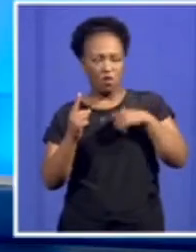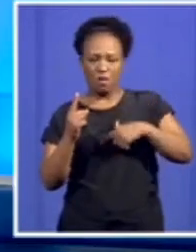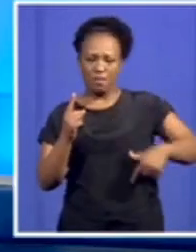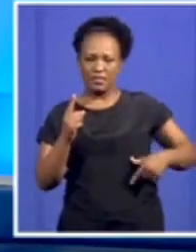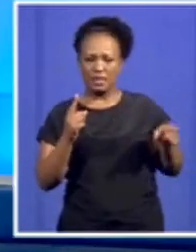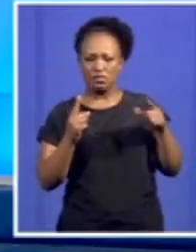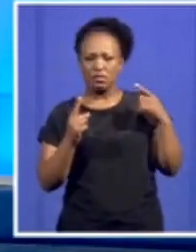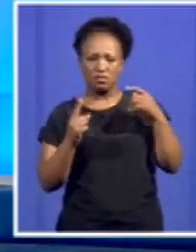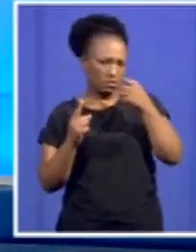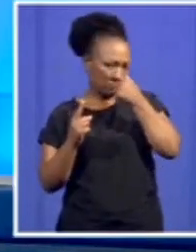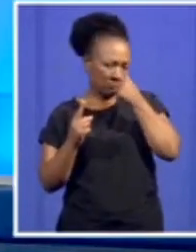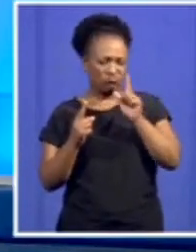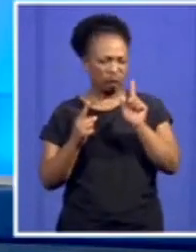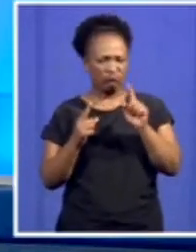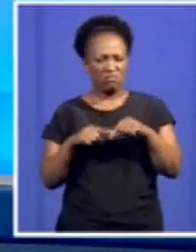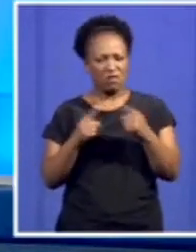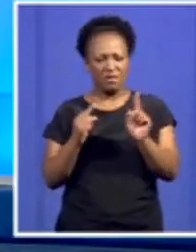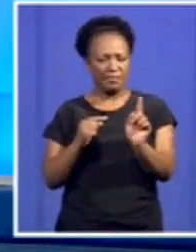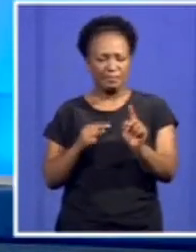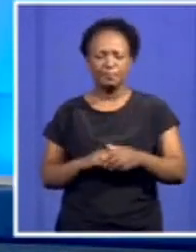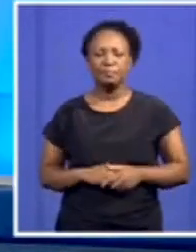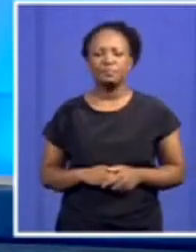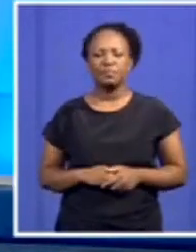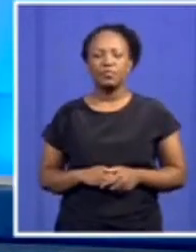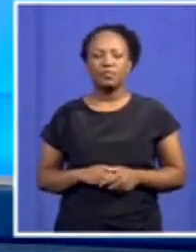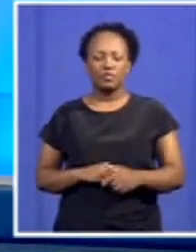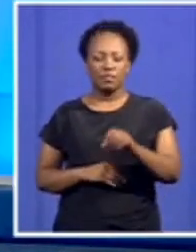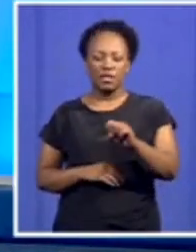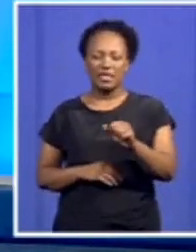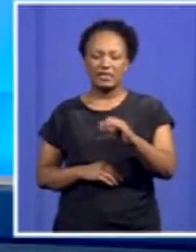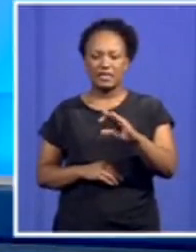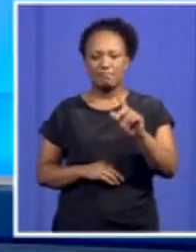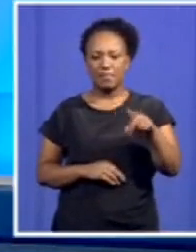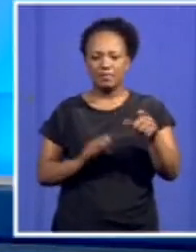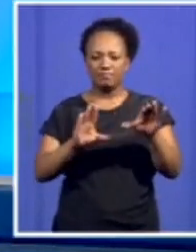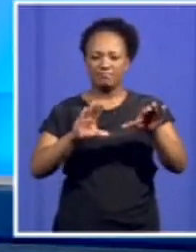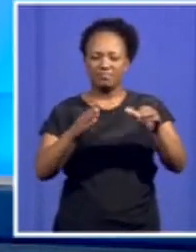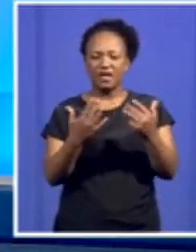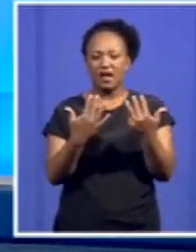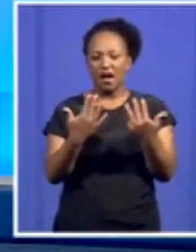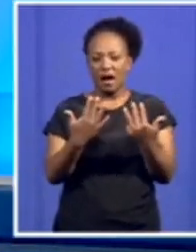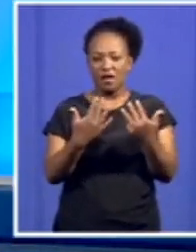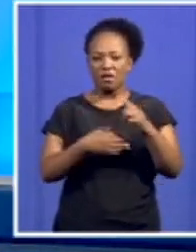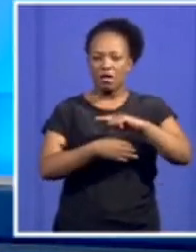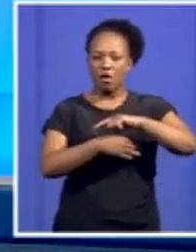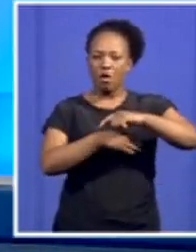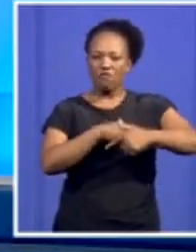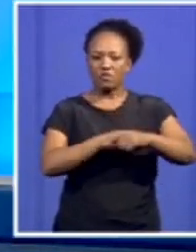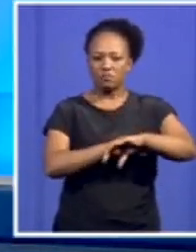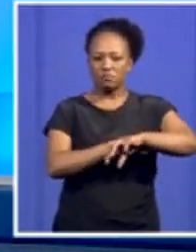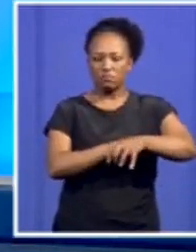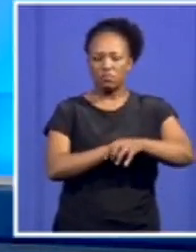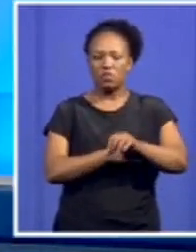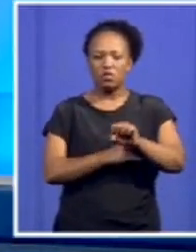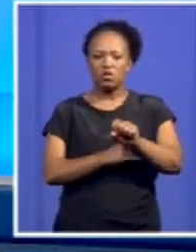The SACP in the Northwest starts with its ninth provincial congress this morning at Stilfontaine in the Matlosana local municipality.